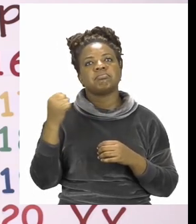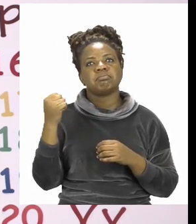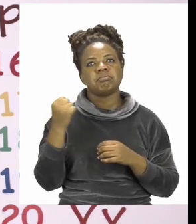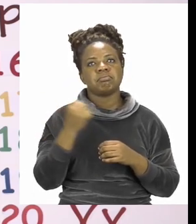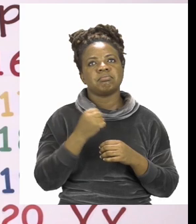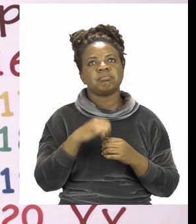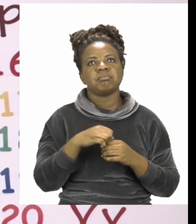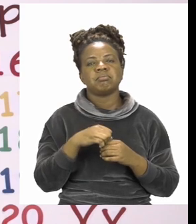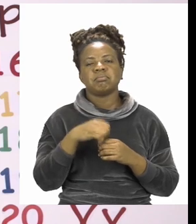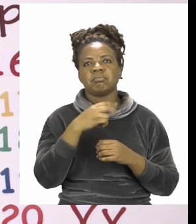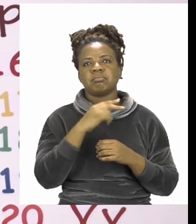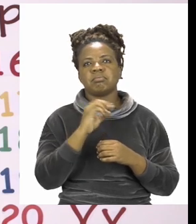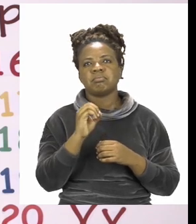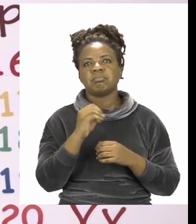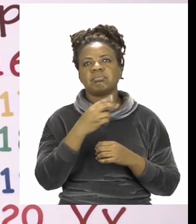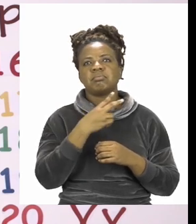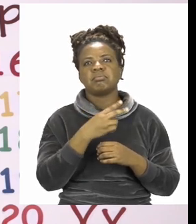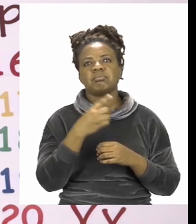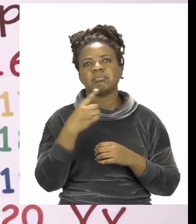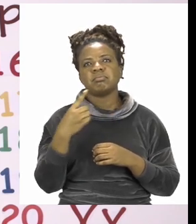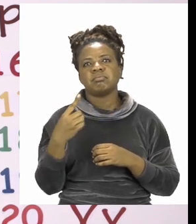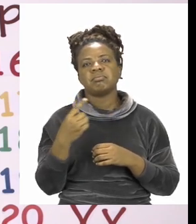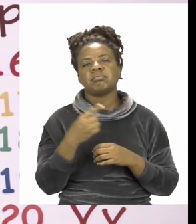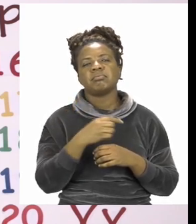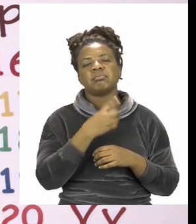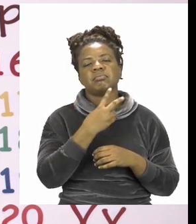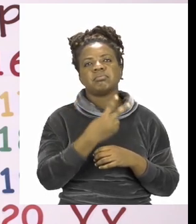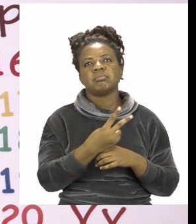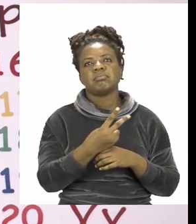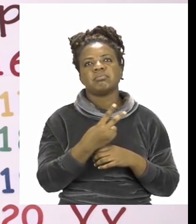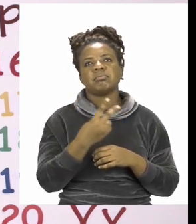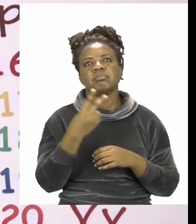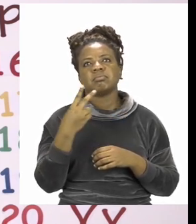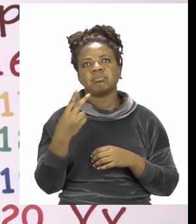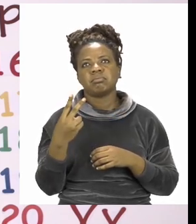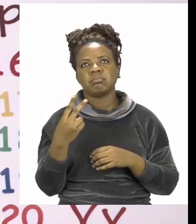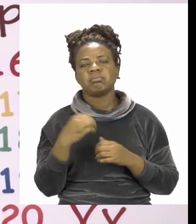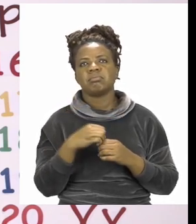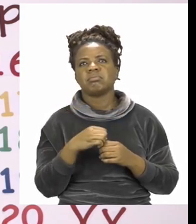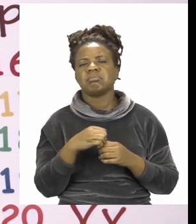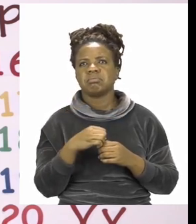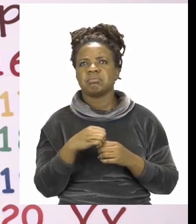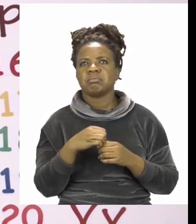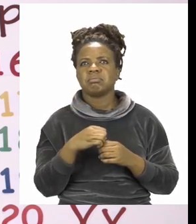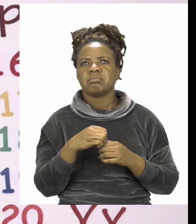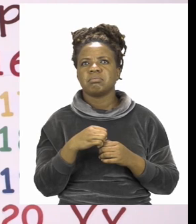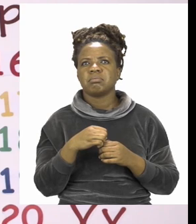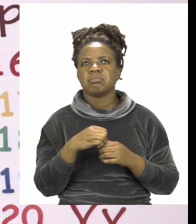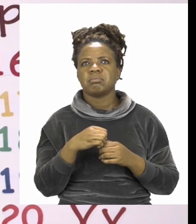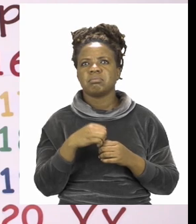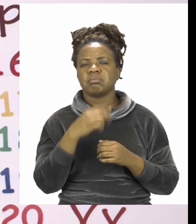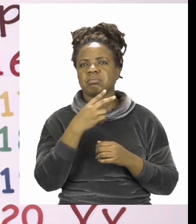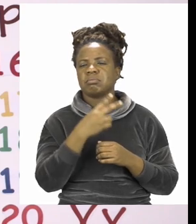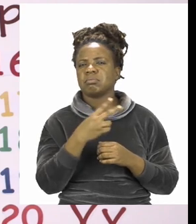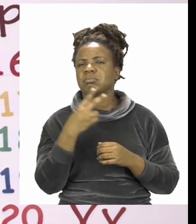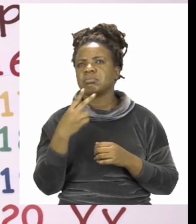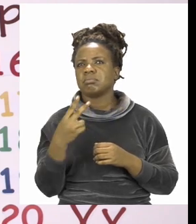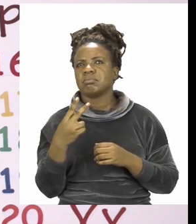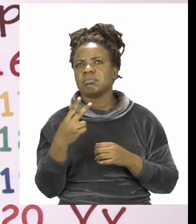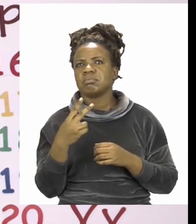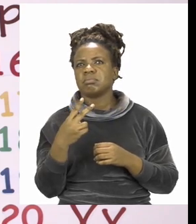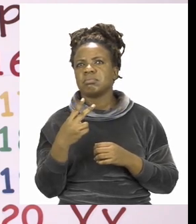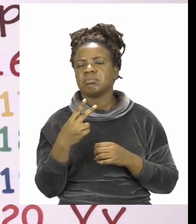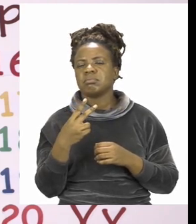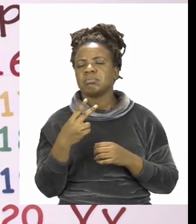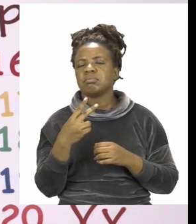20, 21, 22. It looks like we started on 22 and then